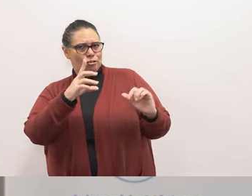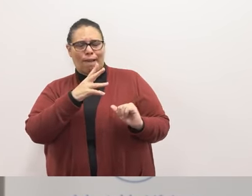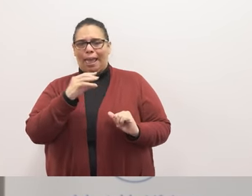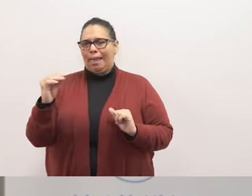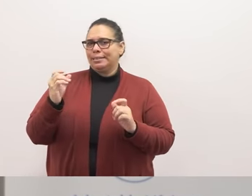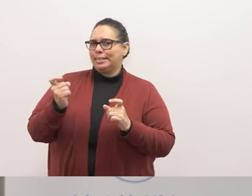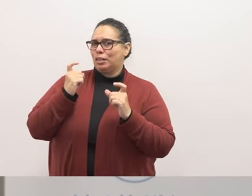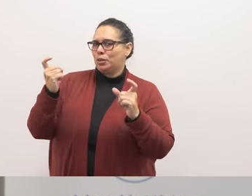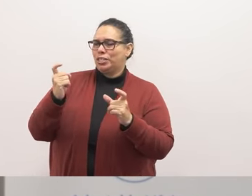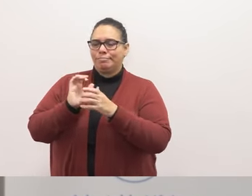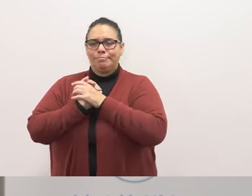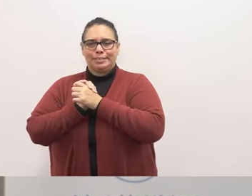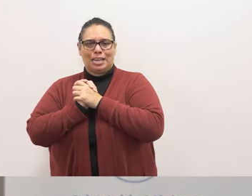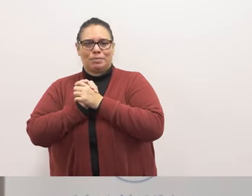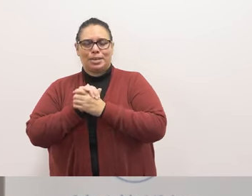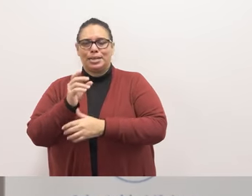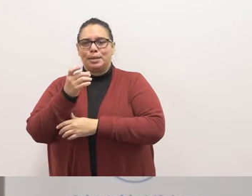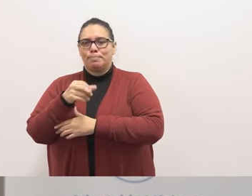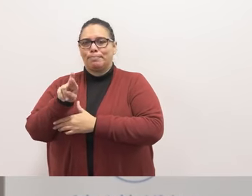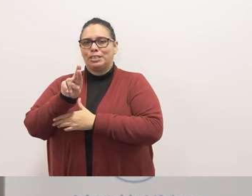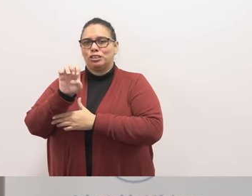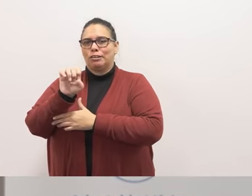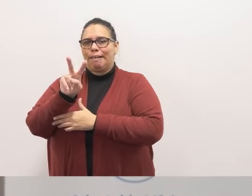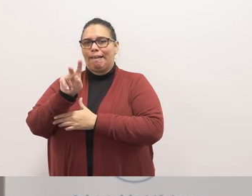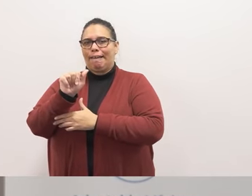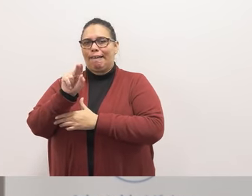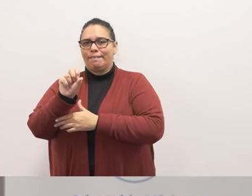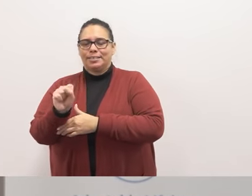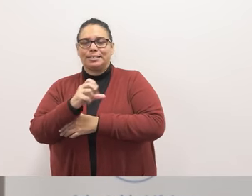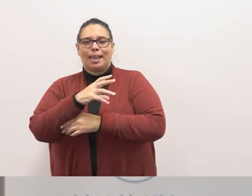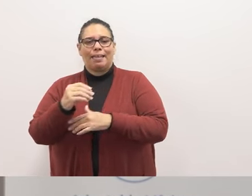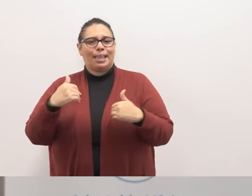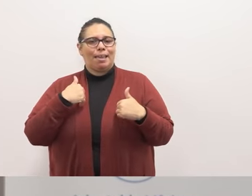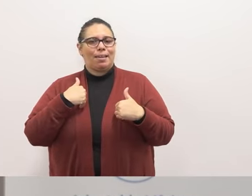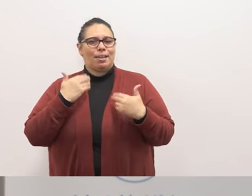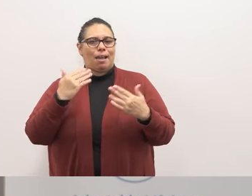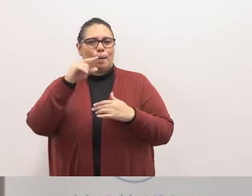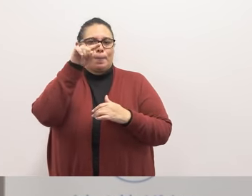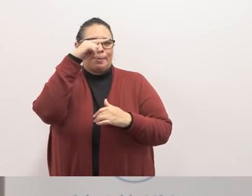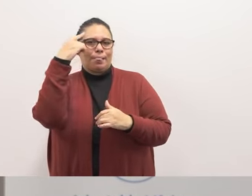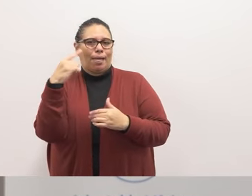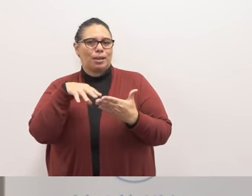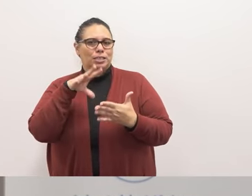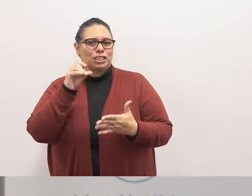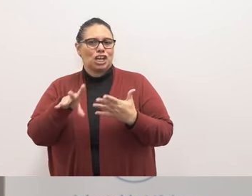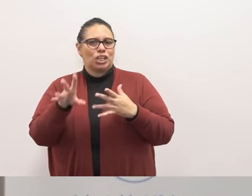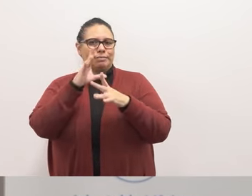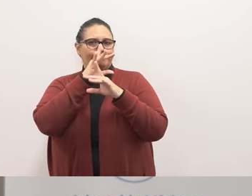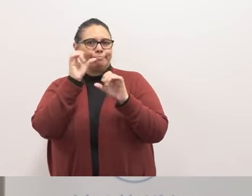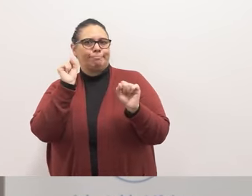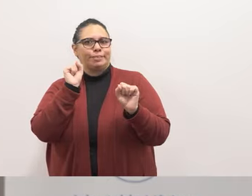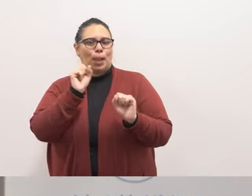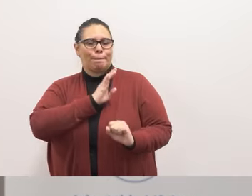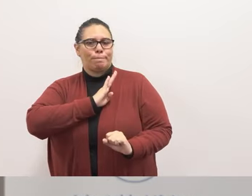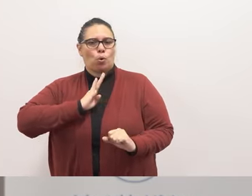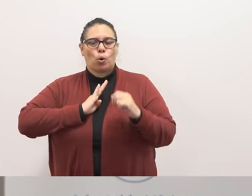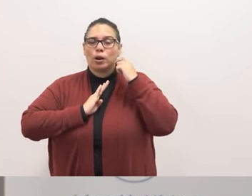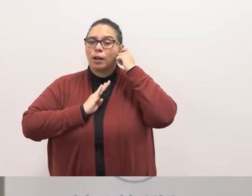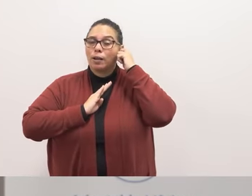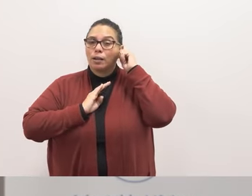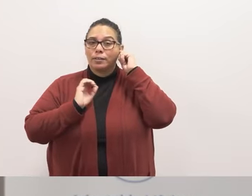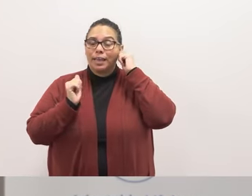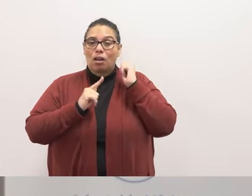congratulations to mr evans and the young black scholars executive board they all made presentations